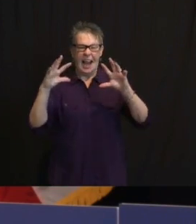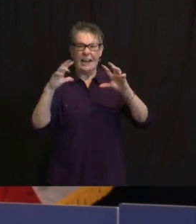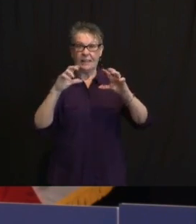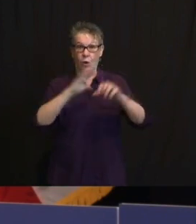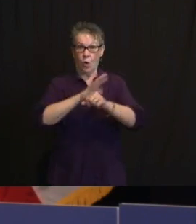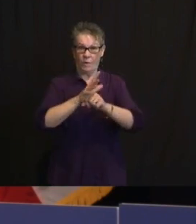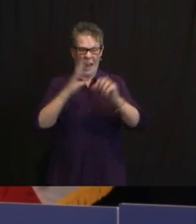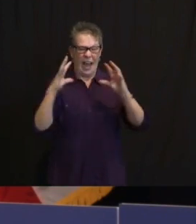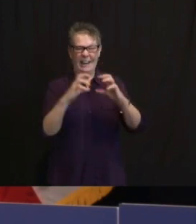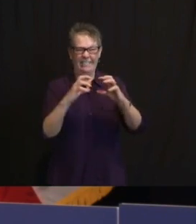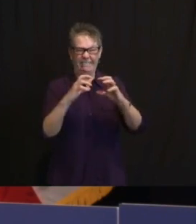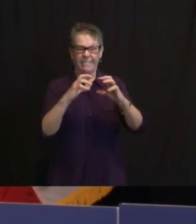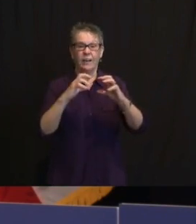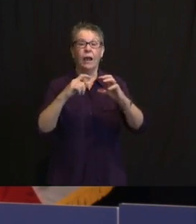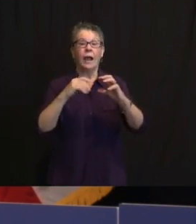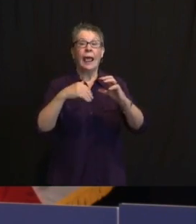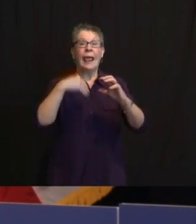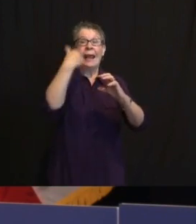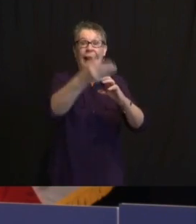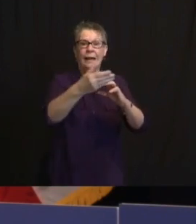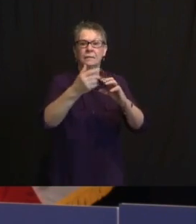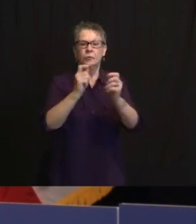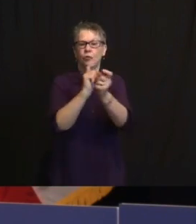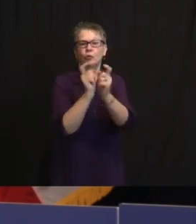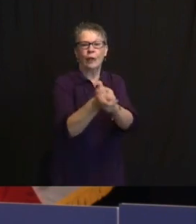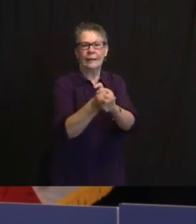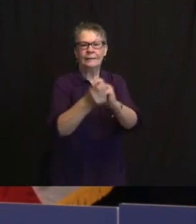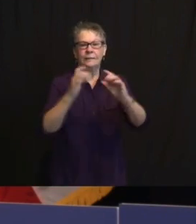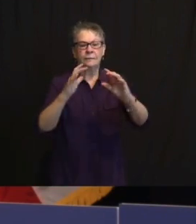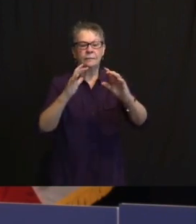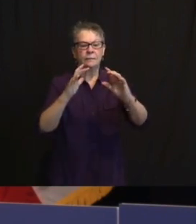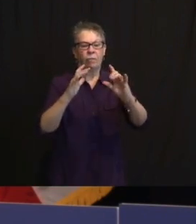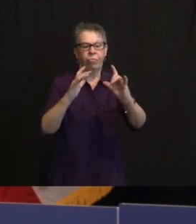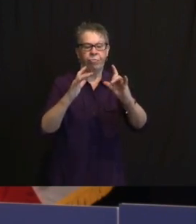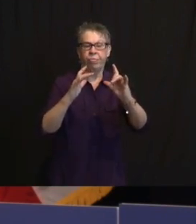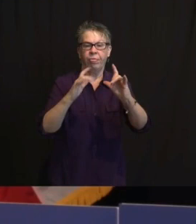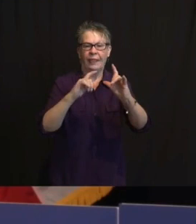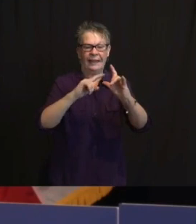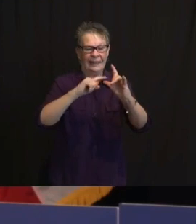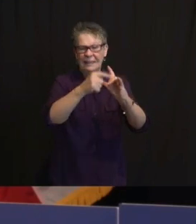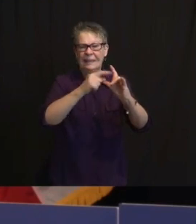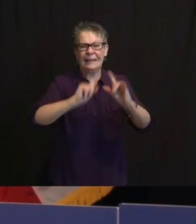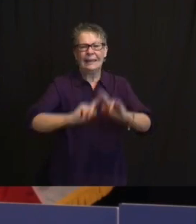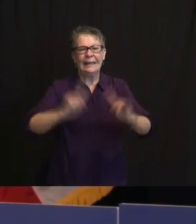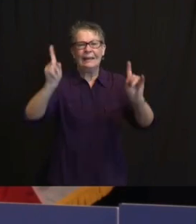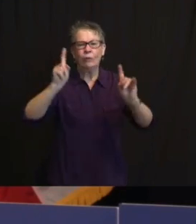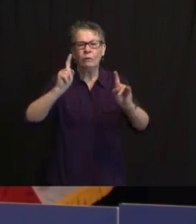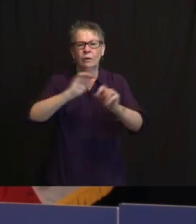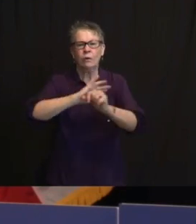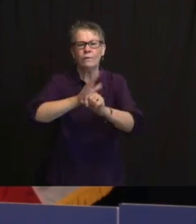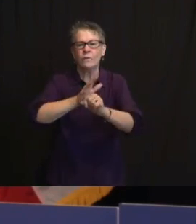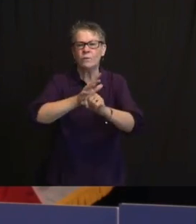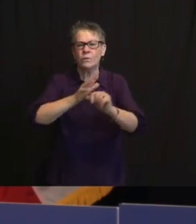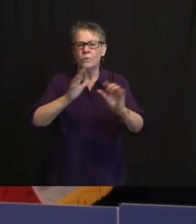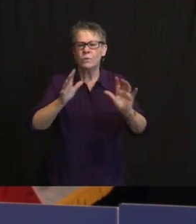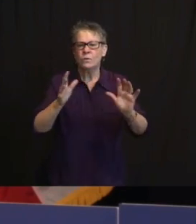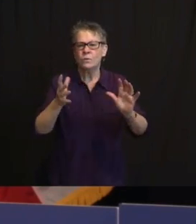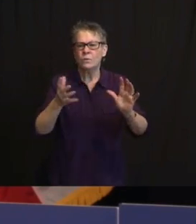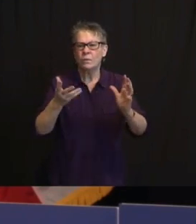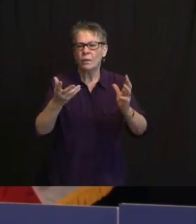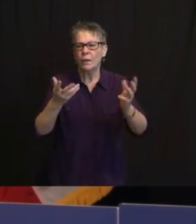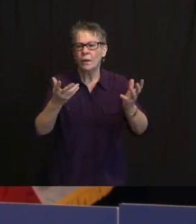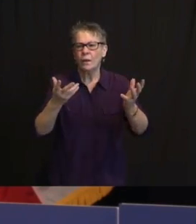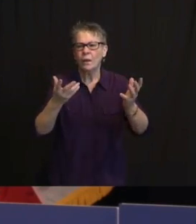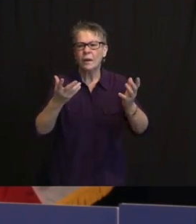A THUMB AND ALL OF A SUDDEN I CAN'T GRAB, AND IN WHICH CASE, MY PARTICULAR VIRUS IS GOING TO GO AWAY AND YOU'RE NEVER GOING TO HEAR ABOUT ME. BUT I GOT